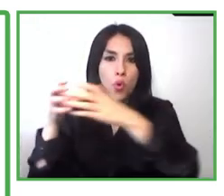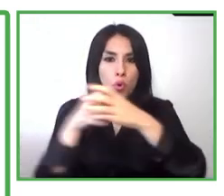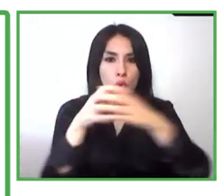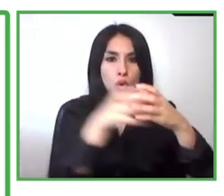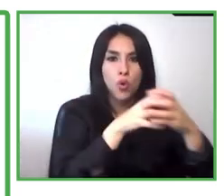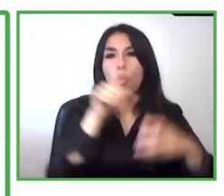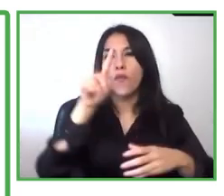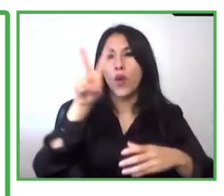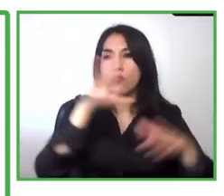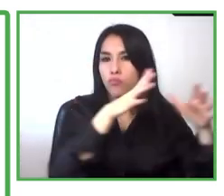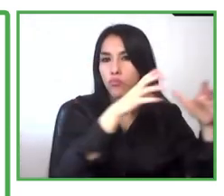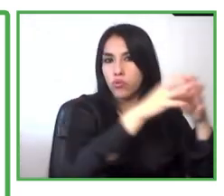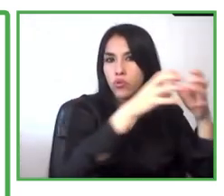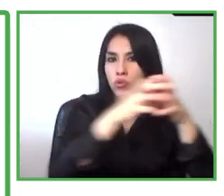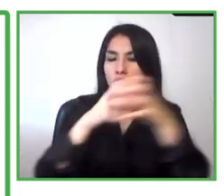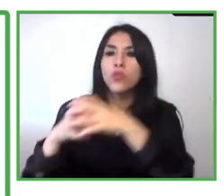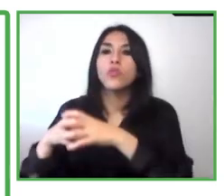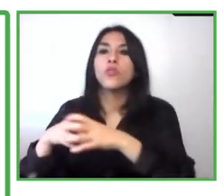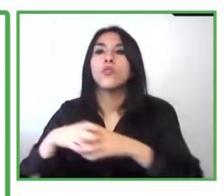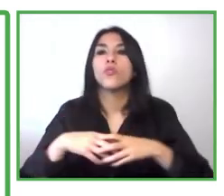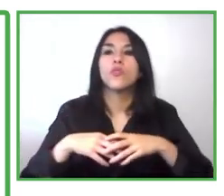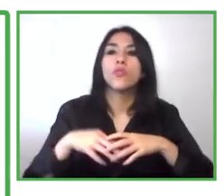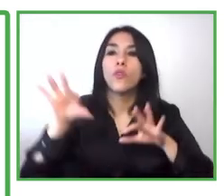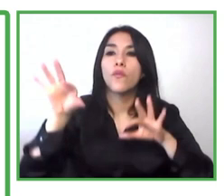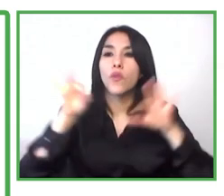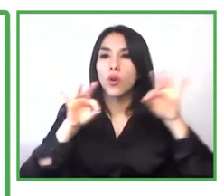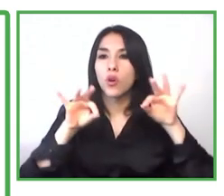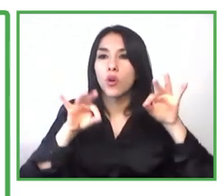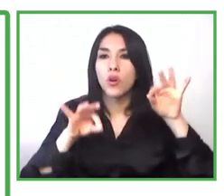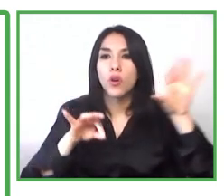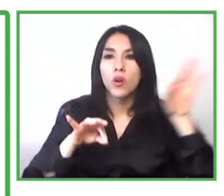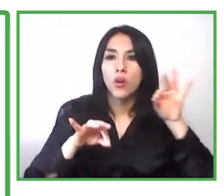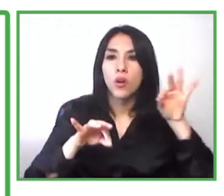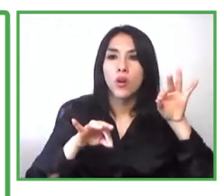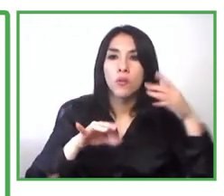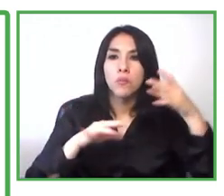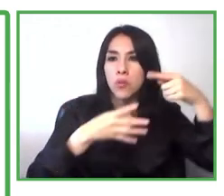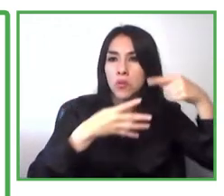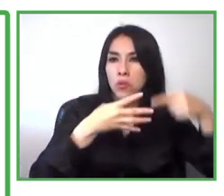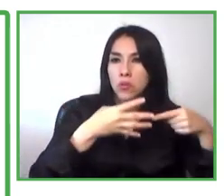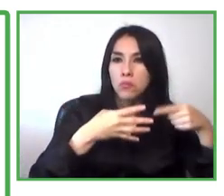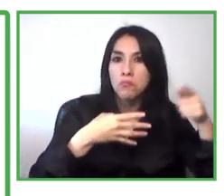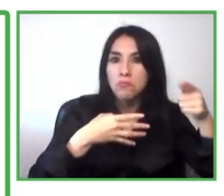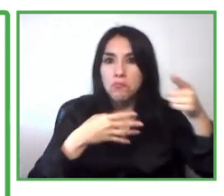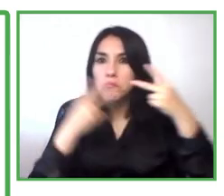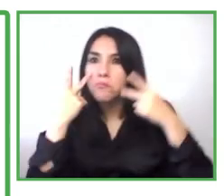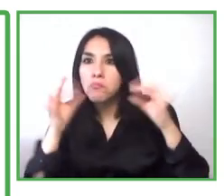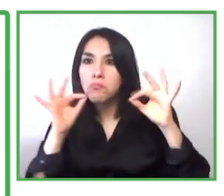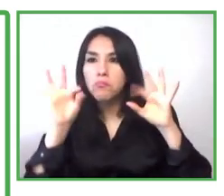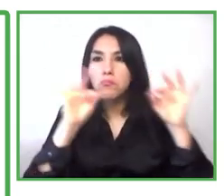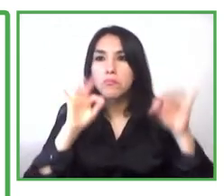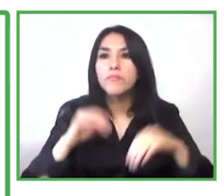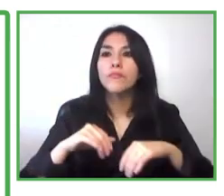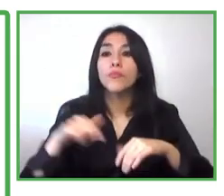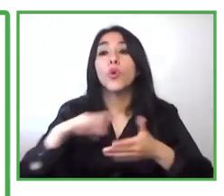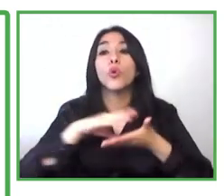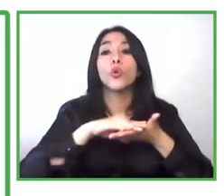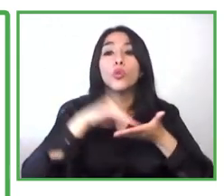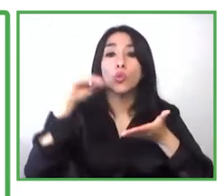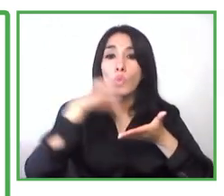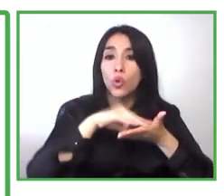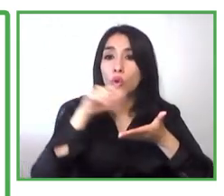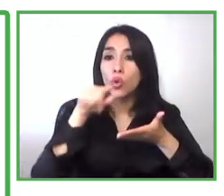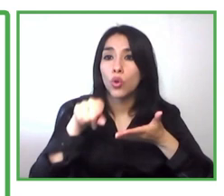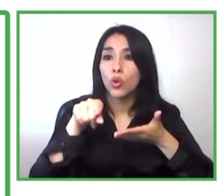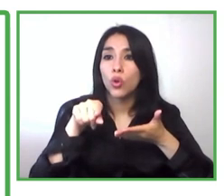them what what worked what did not work what we could profit by better by this and most of them most of